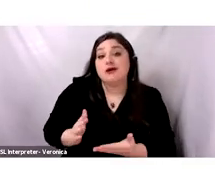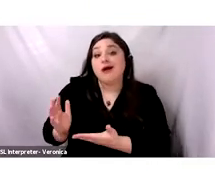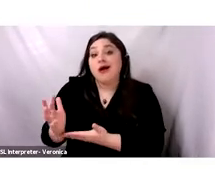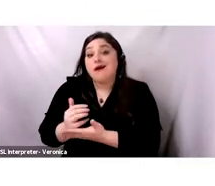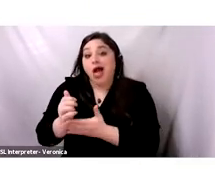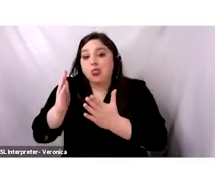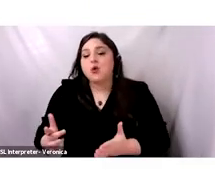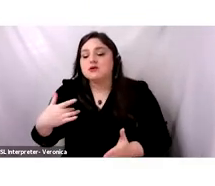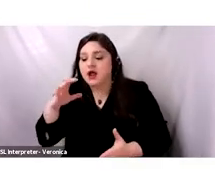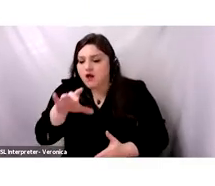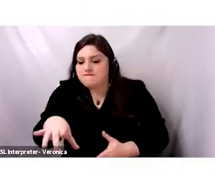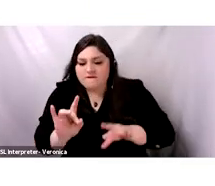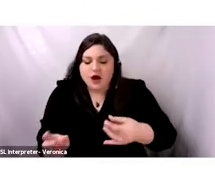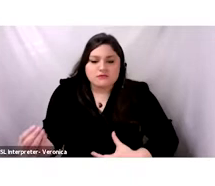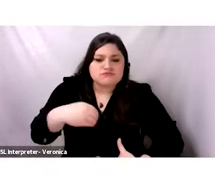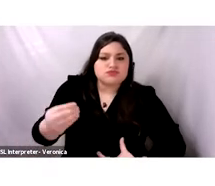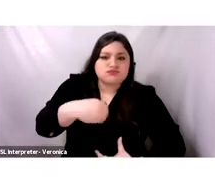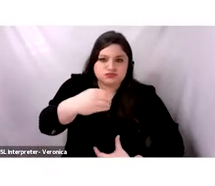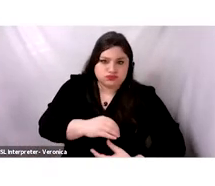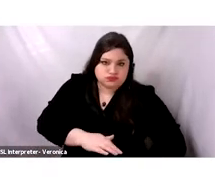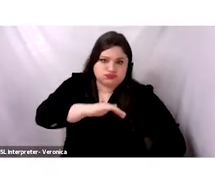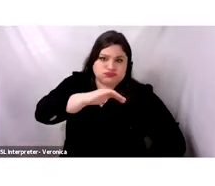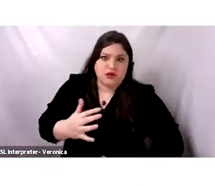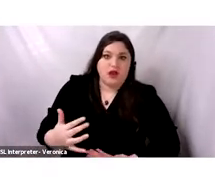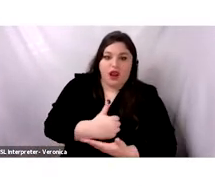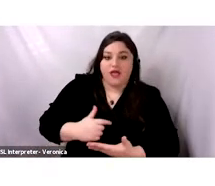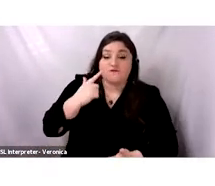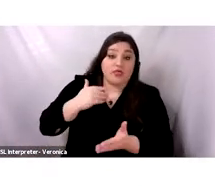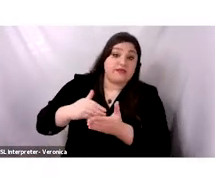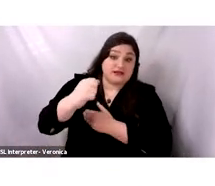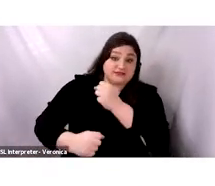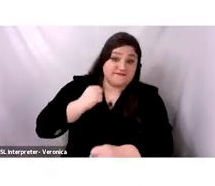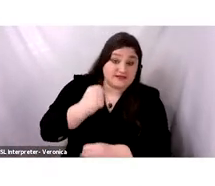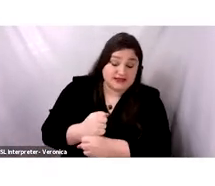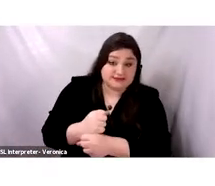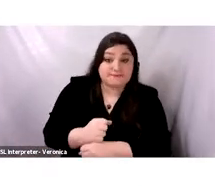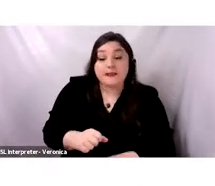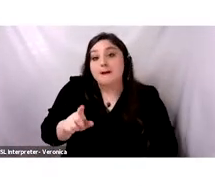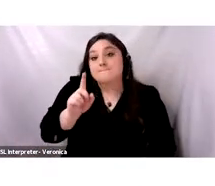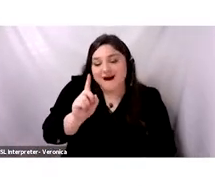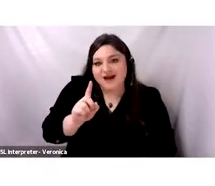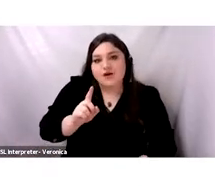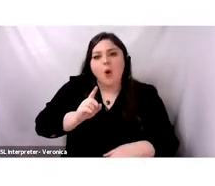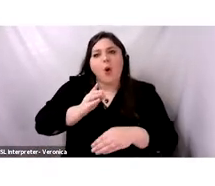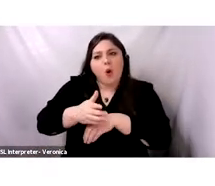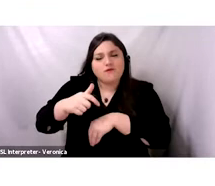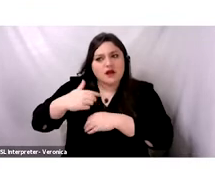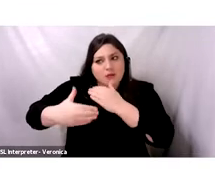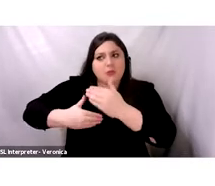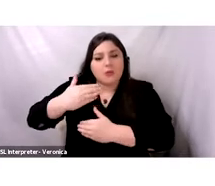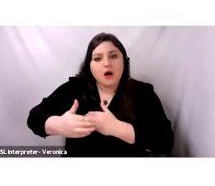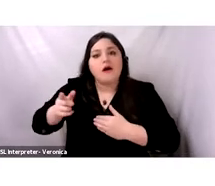region for thousands of years. Then, I give you an insight, they started actually roasting the grains